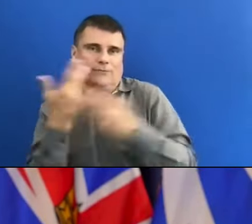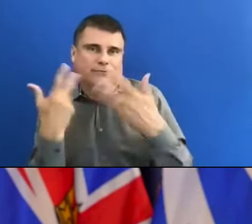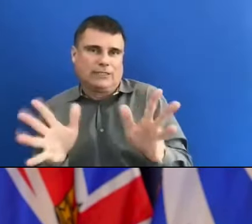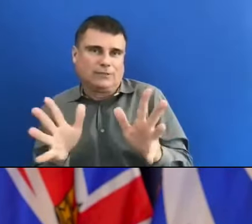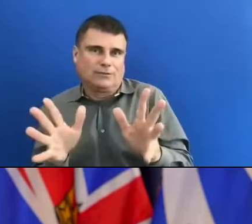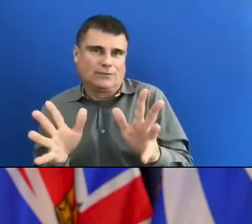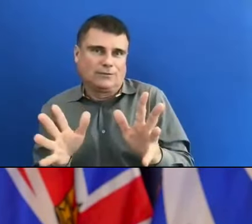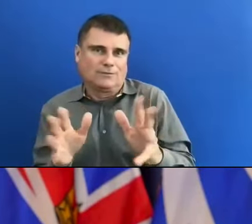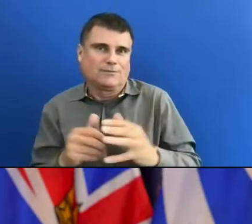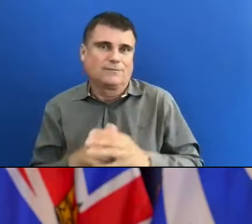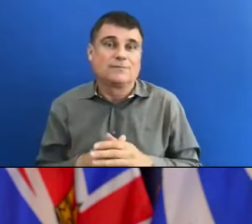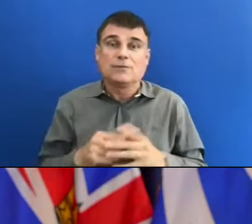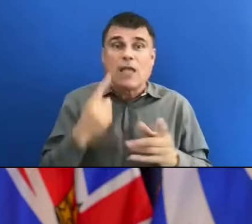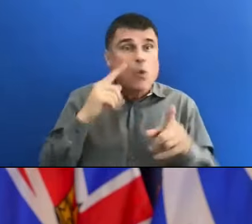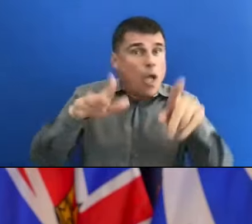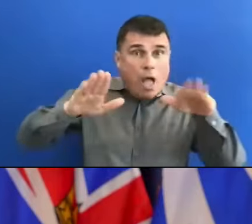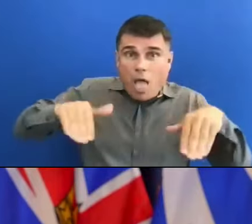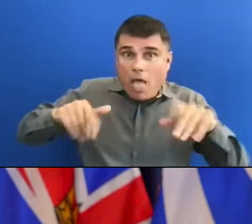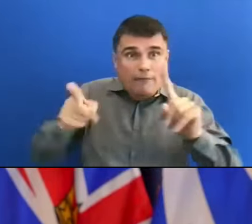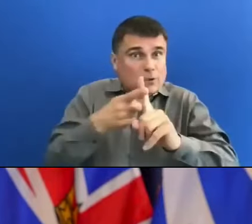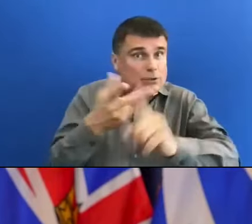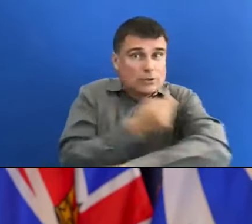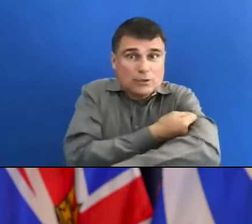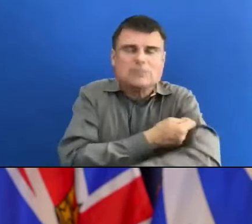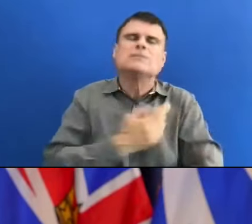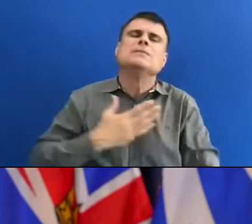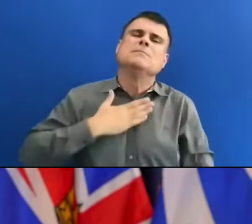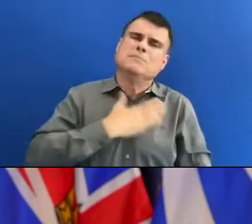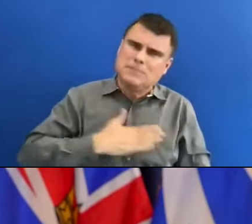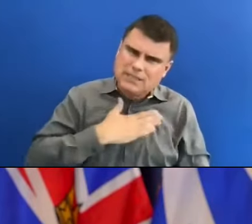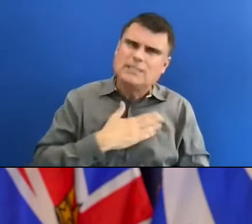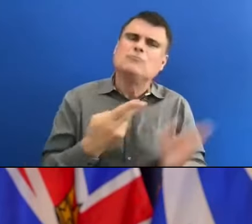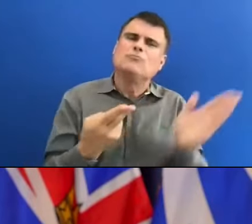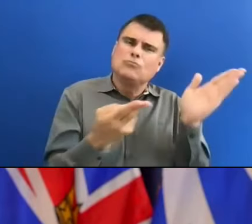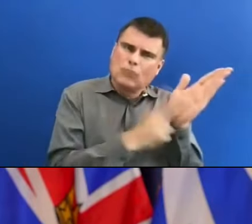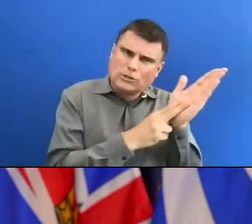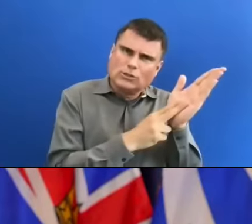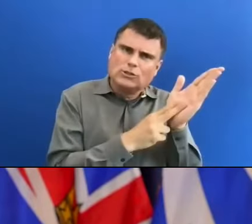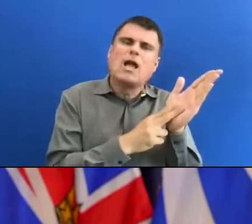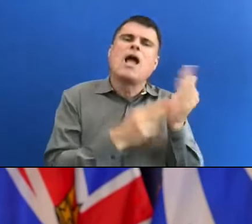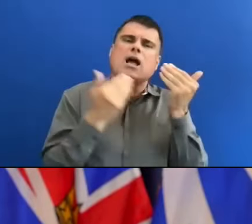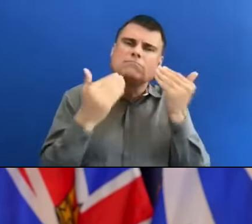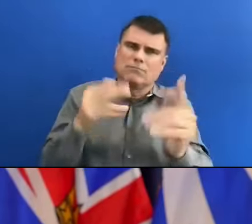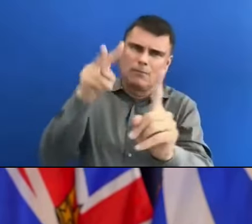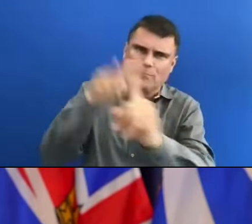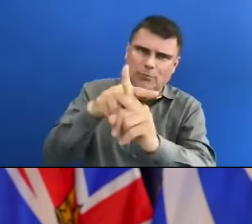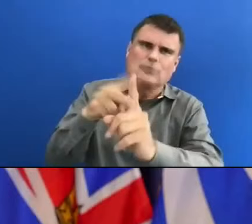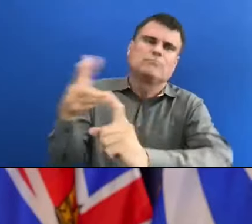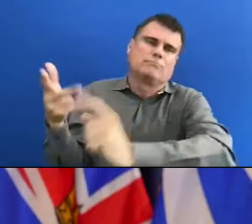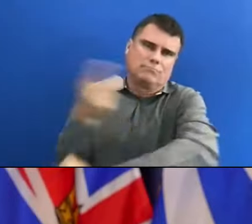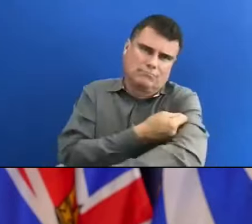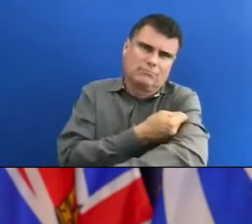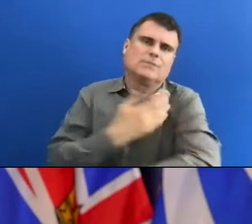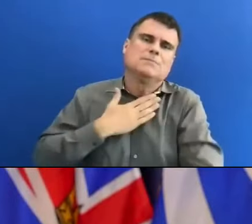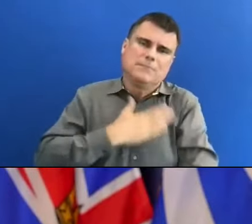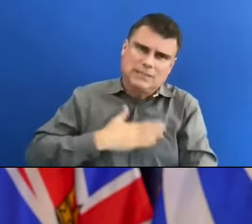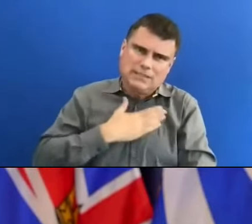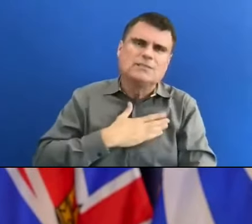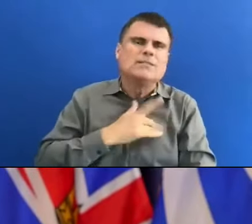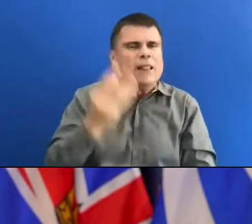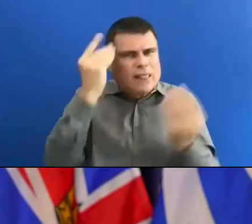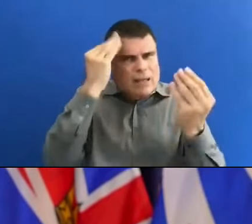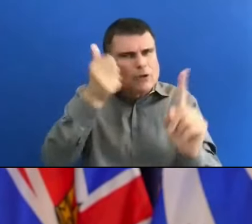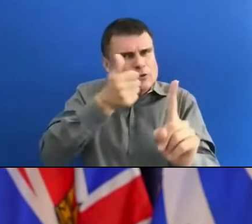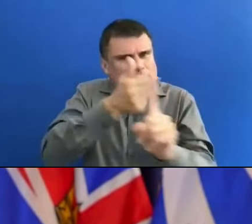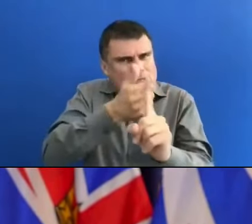get registered, get vaccinated and think of all those people. All of those people that we can be grateful to for their work